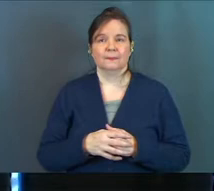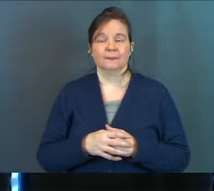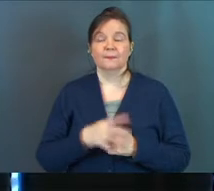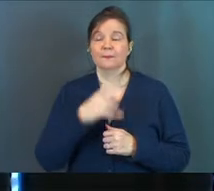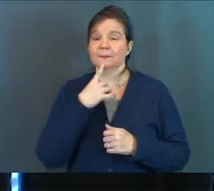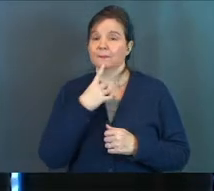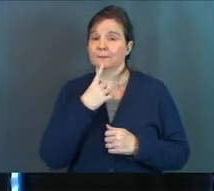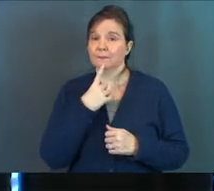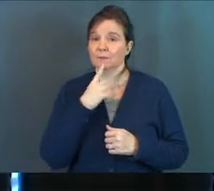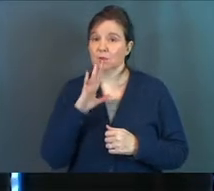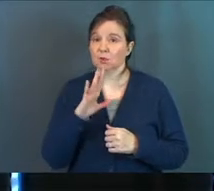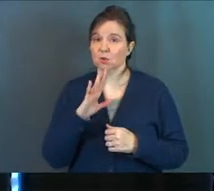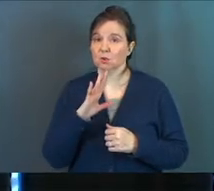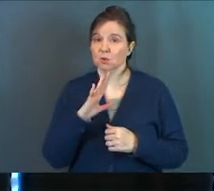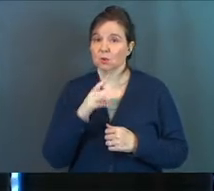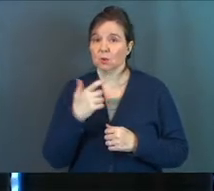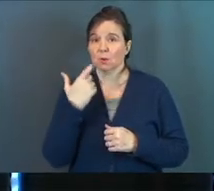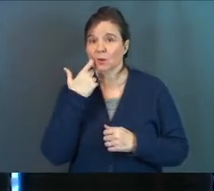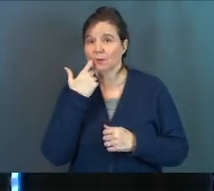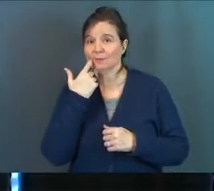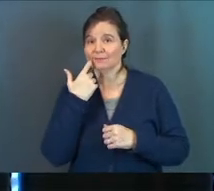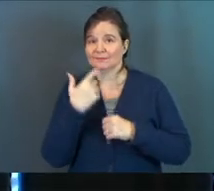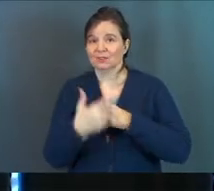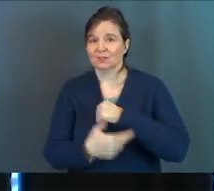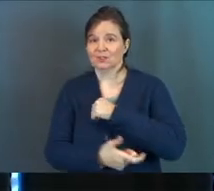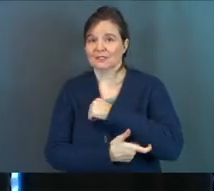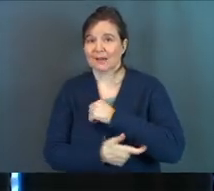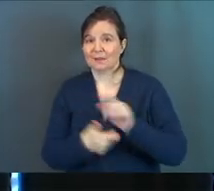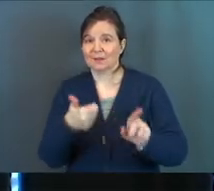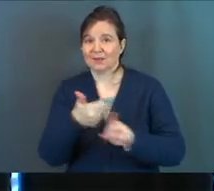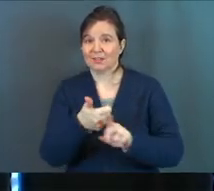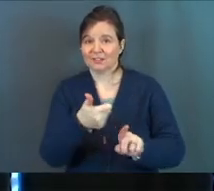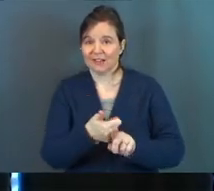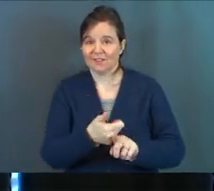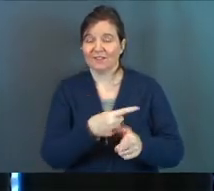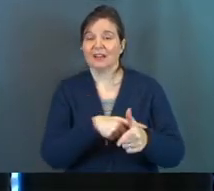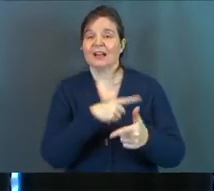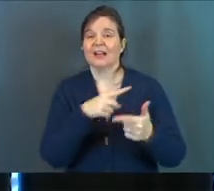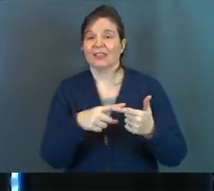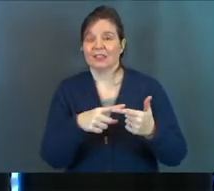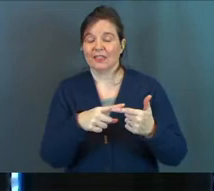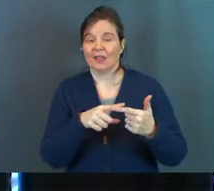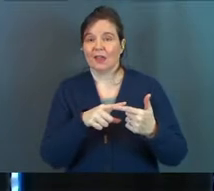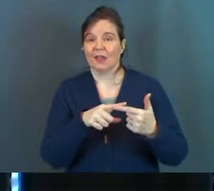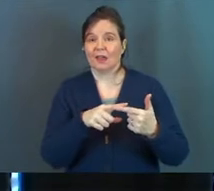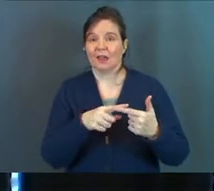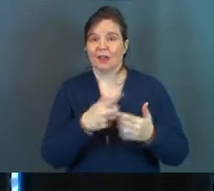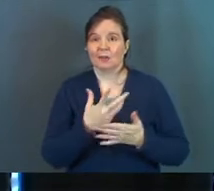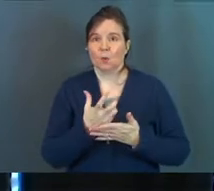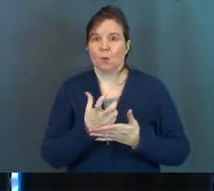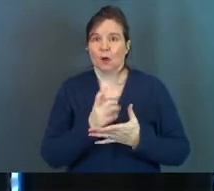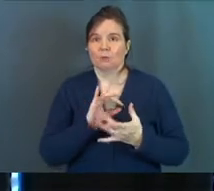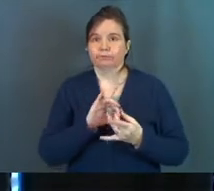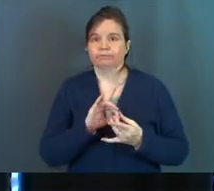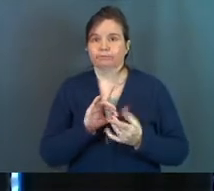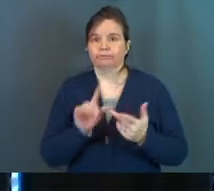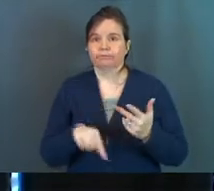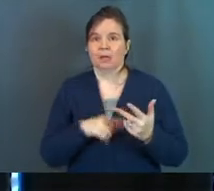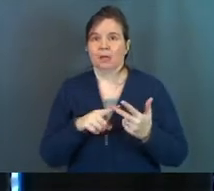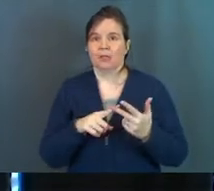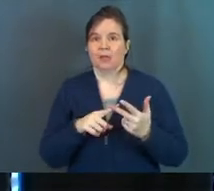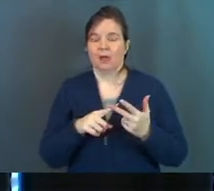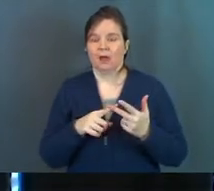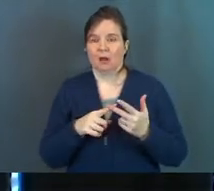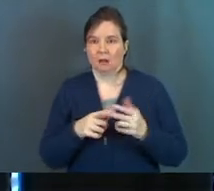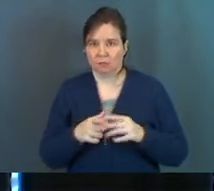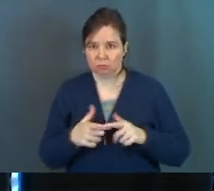He says you're seduced by you. Then conception happens. Then it gives birth to a sinful action. And then the death